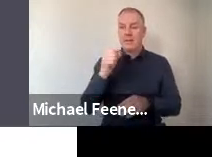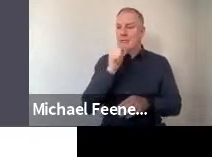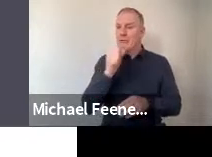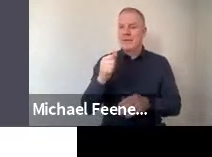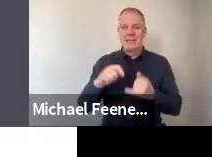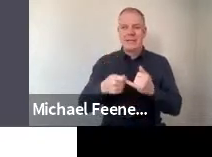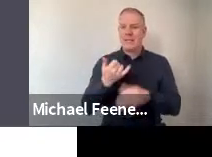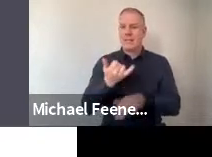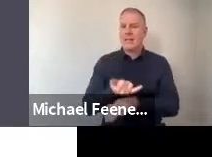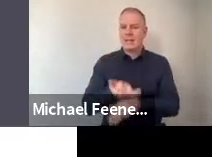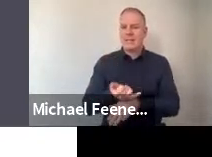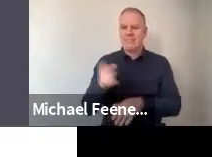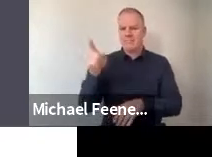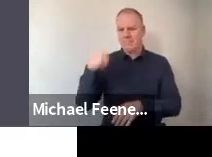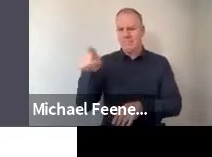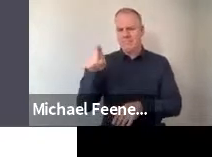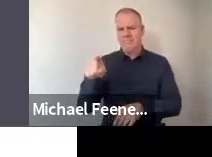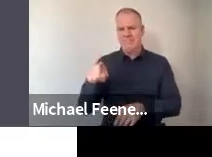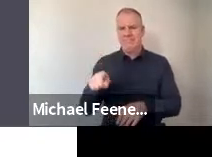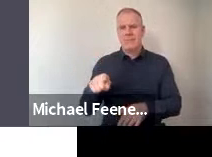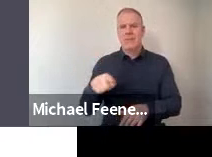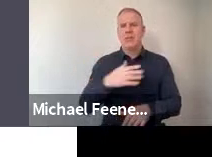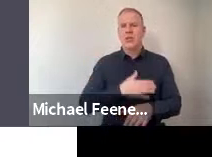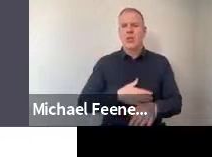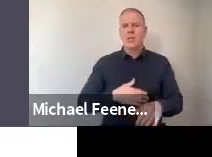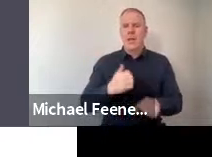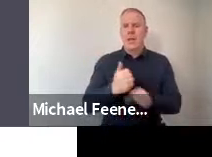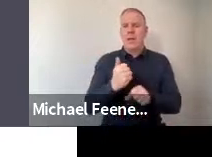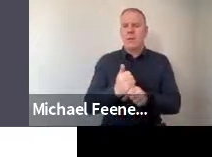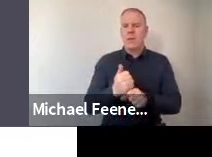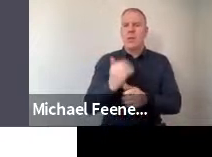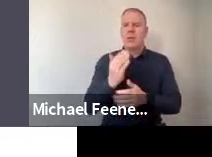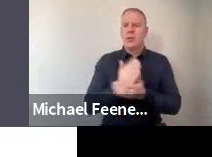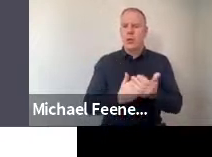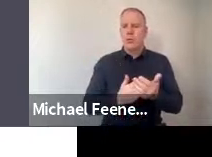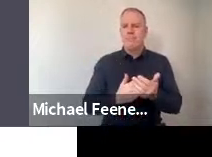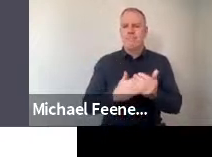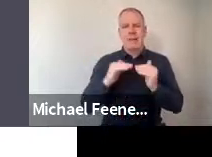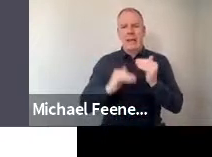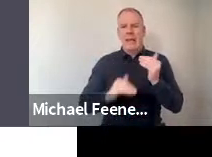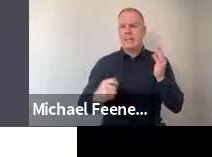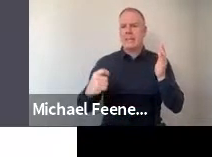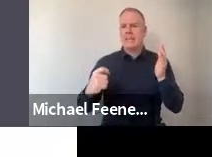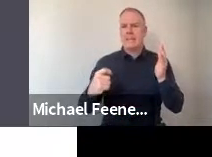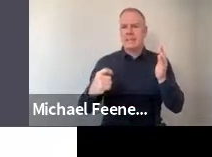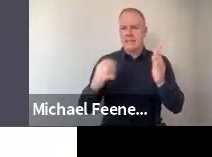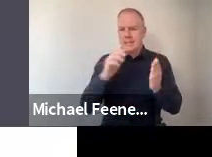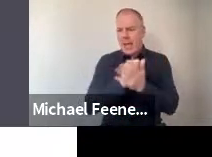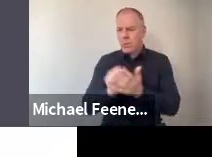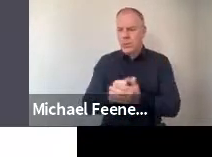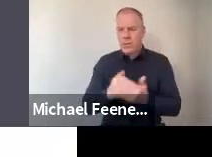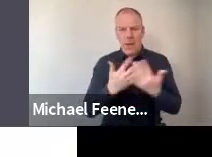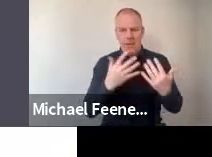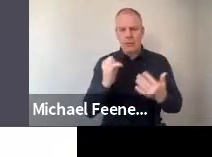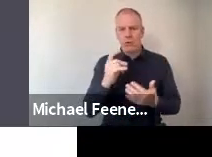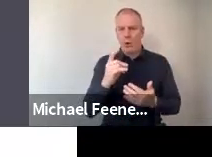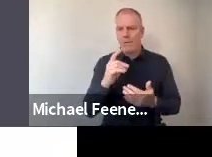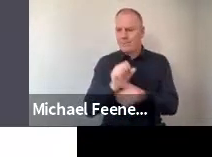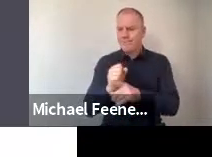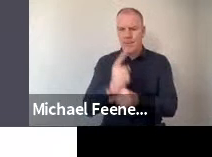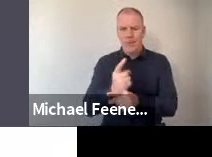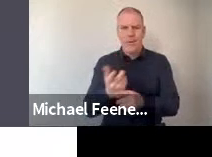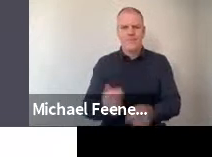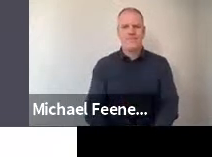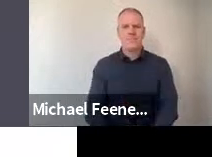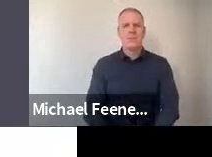been tested. So this was getting at the fact that there's probably some undercounting of COVID cases. And then you can see